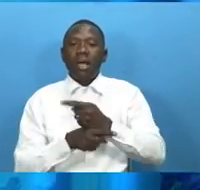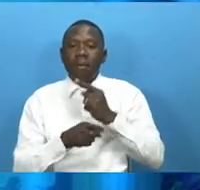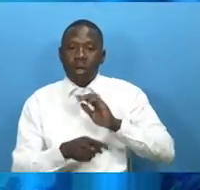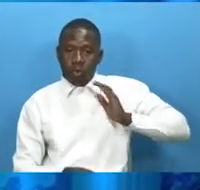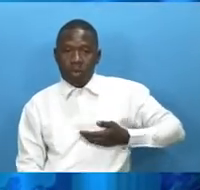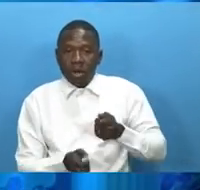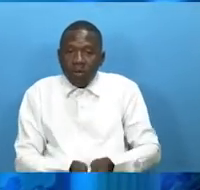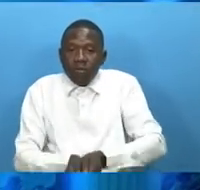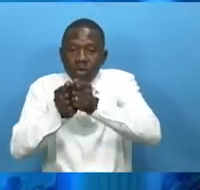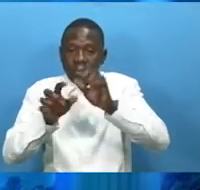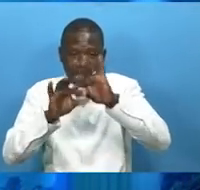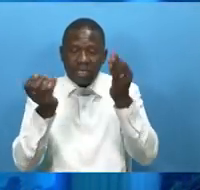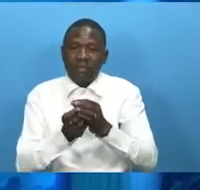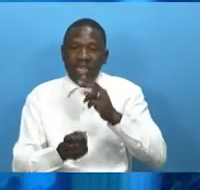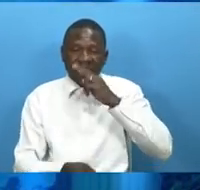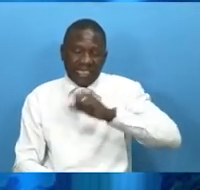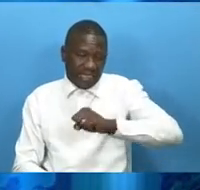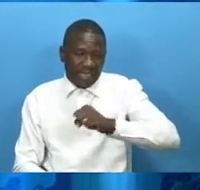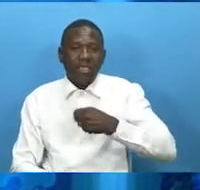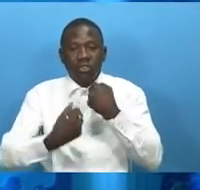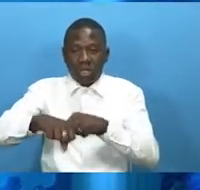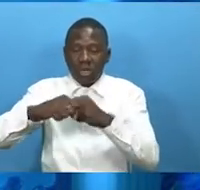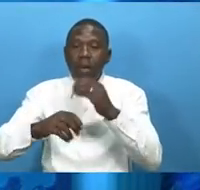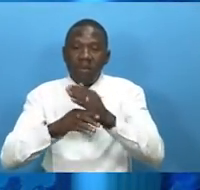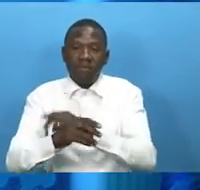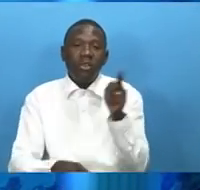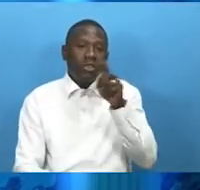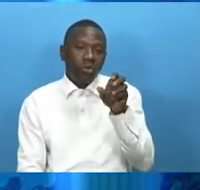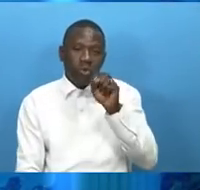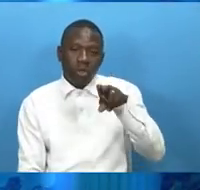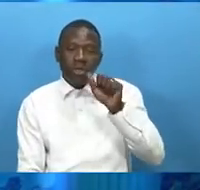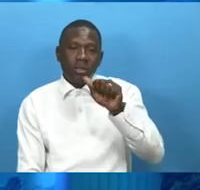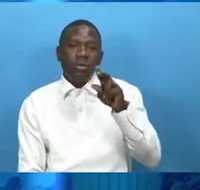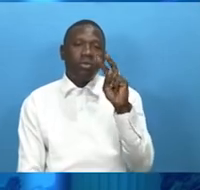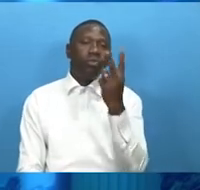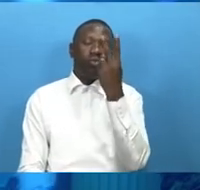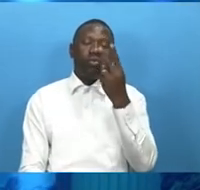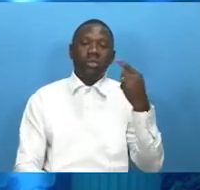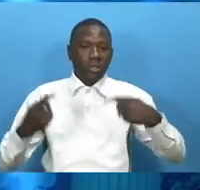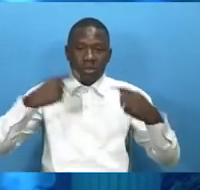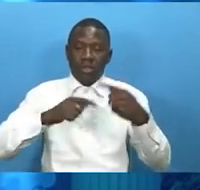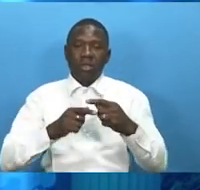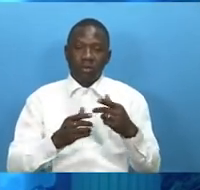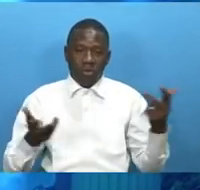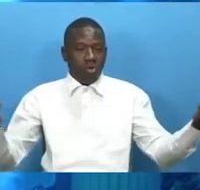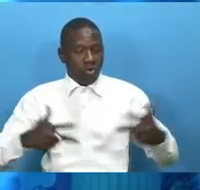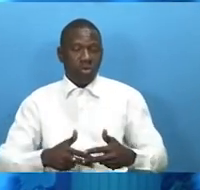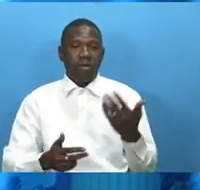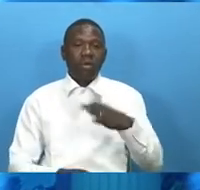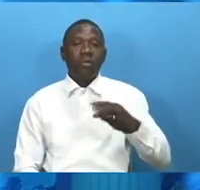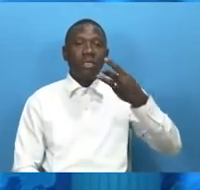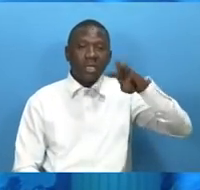volleyball team have intensified their training ahead of the zone 2 championship they will be hosting from the 13th to the 17th january